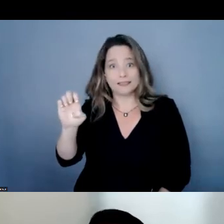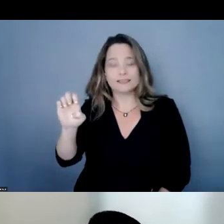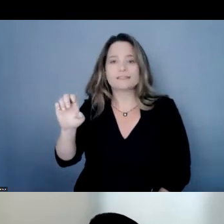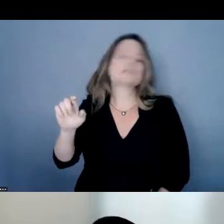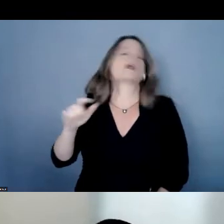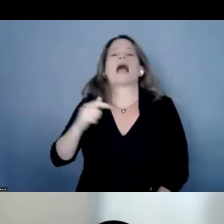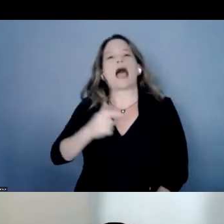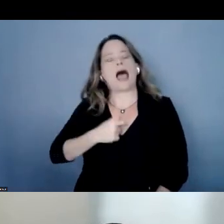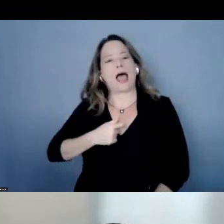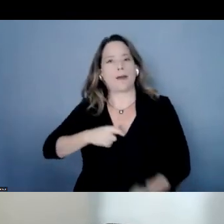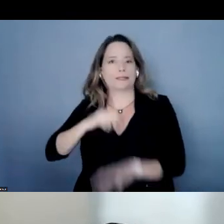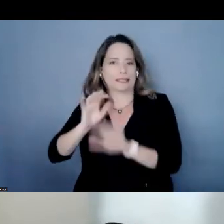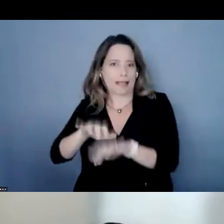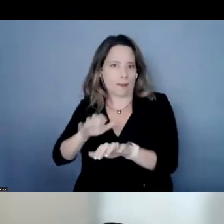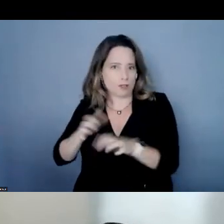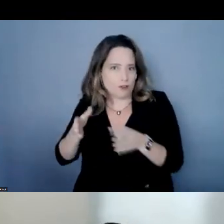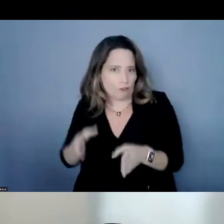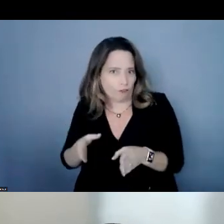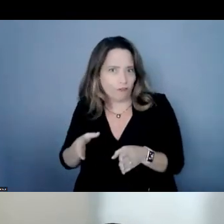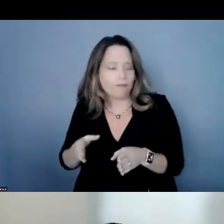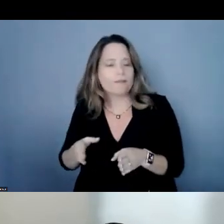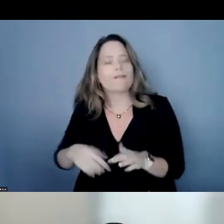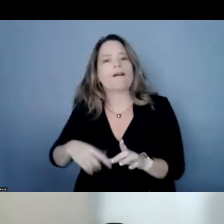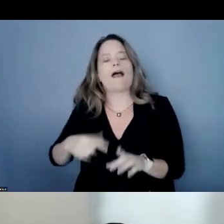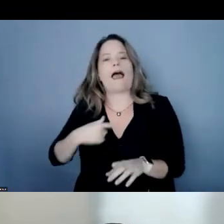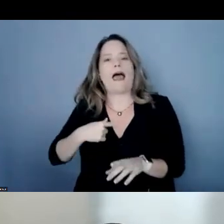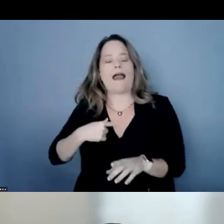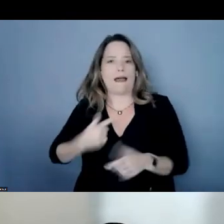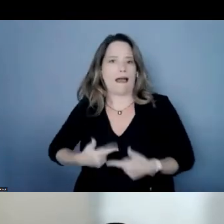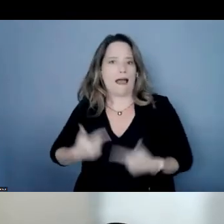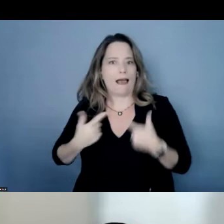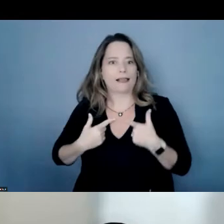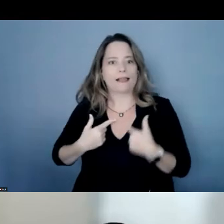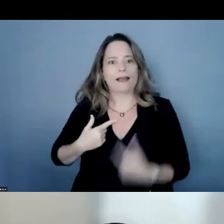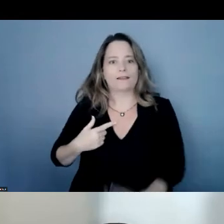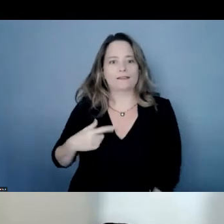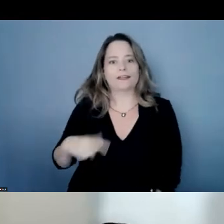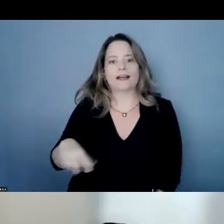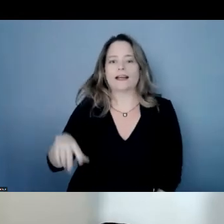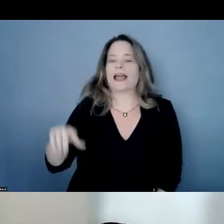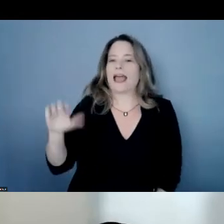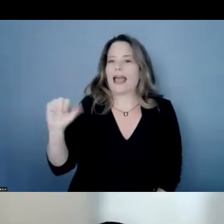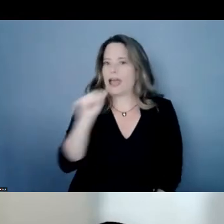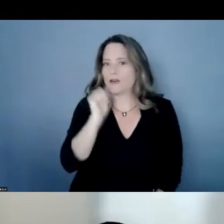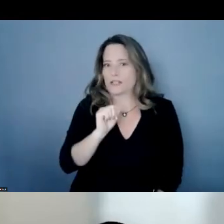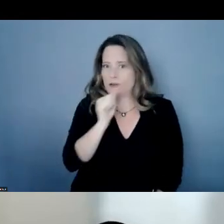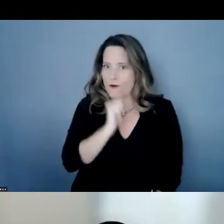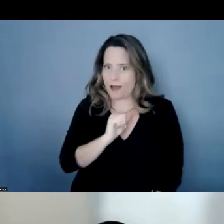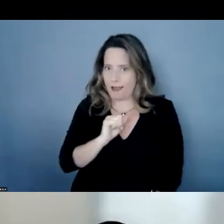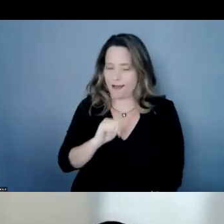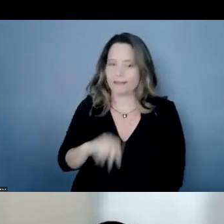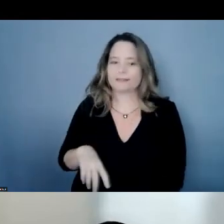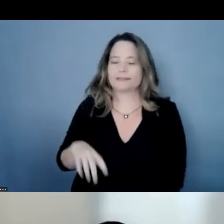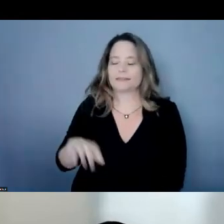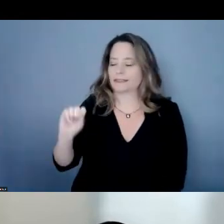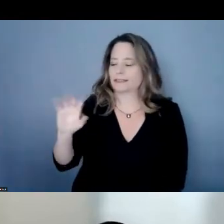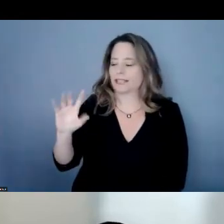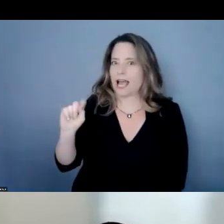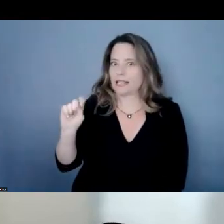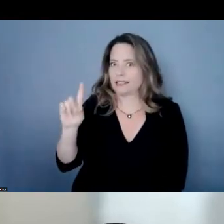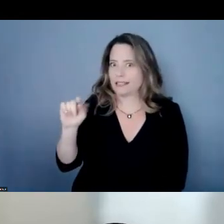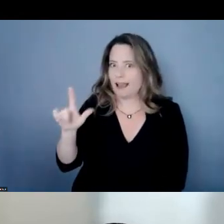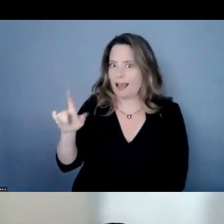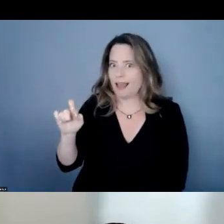captioner and i am based in scottsdale arizona welcome to today's empower hour